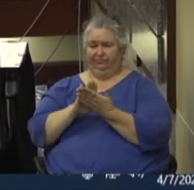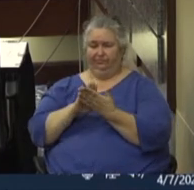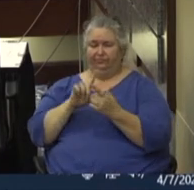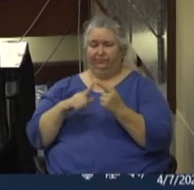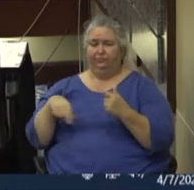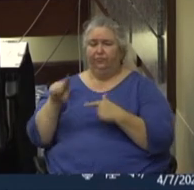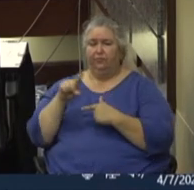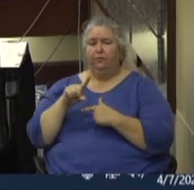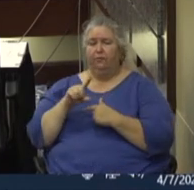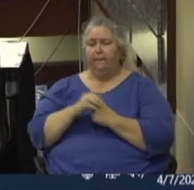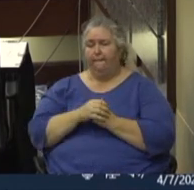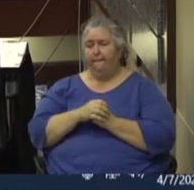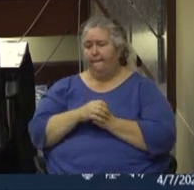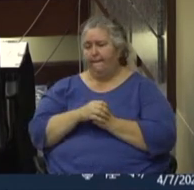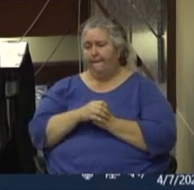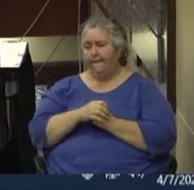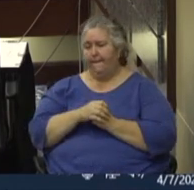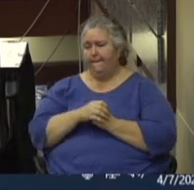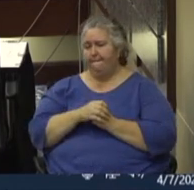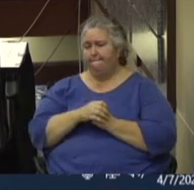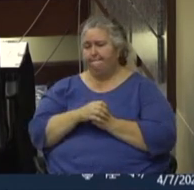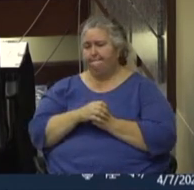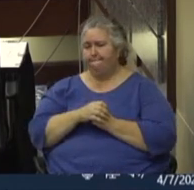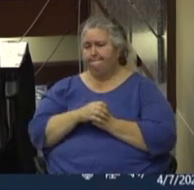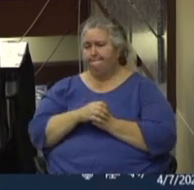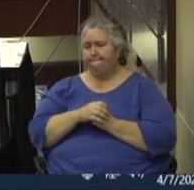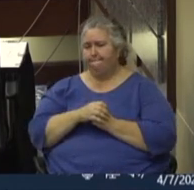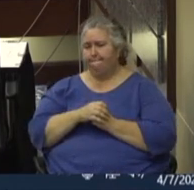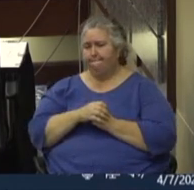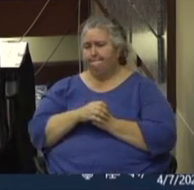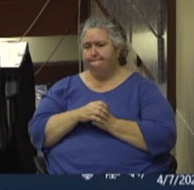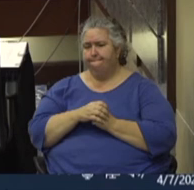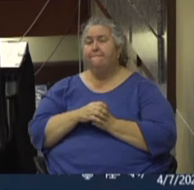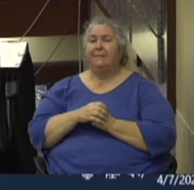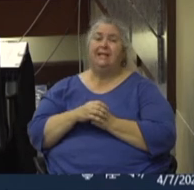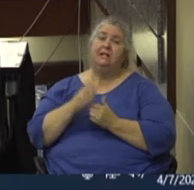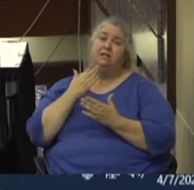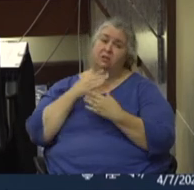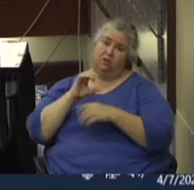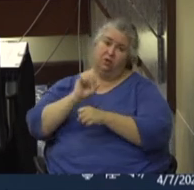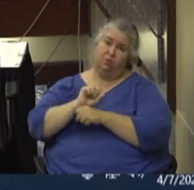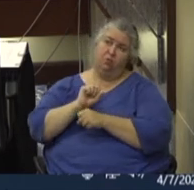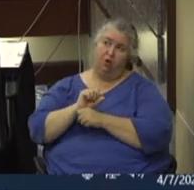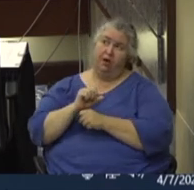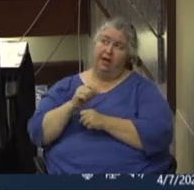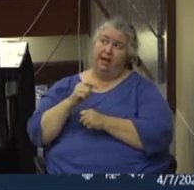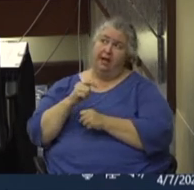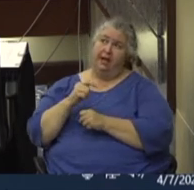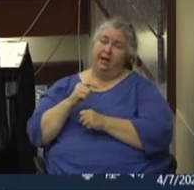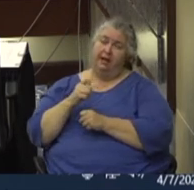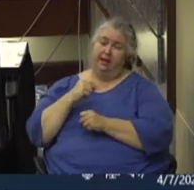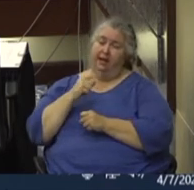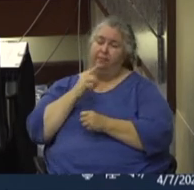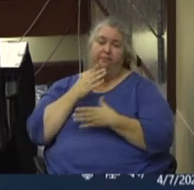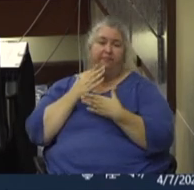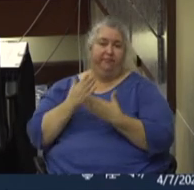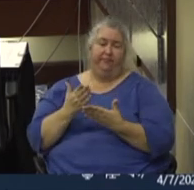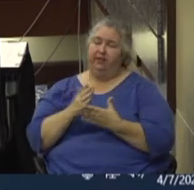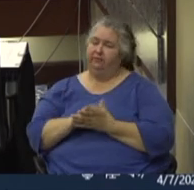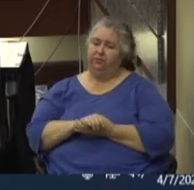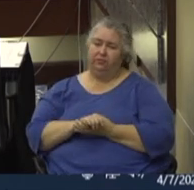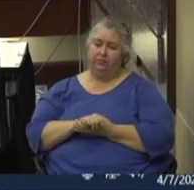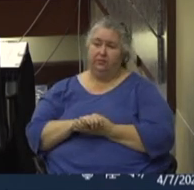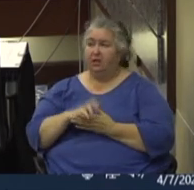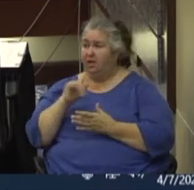think this is, um, definitely, um, noble work. And I'm, I'm personally grateful. Uh, any questions, uh,